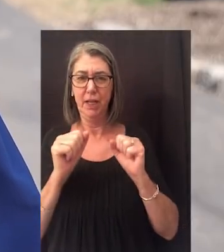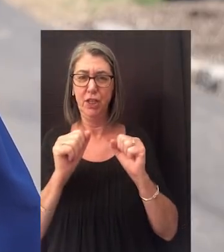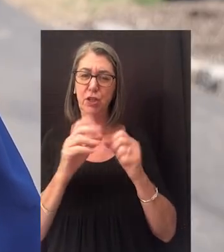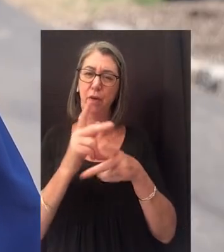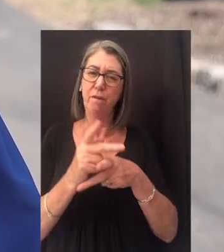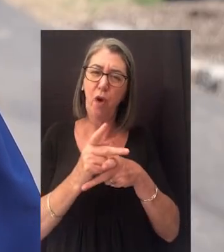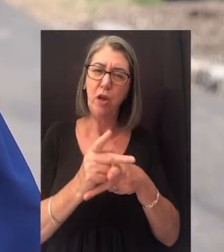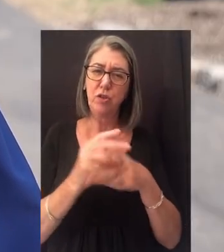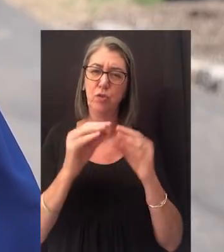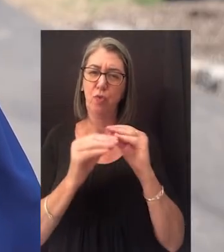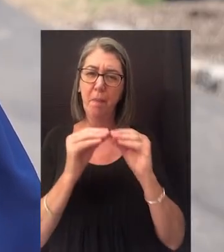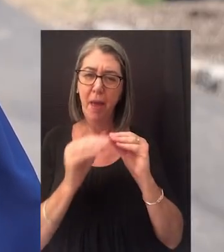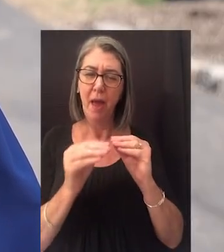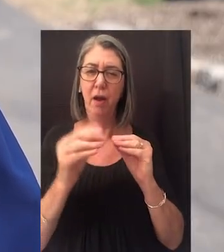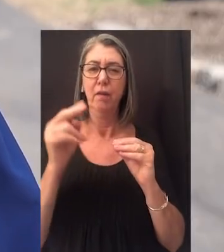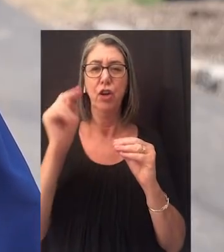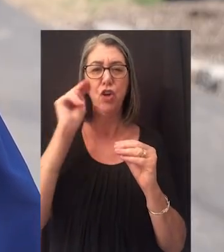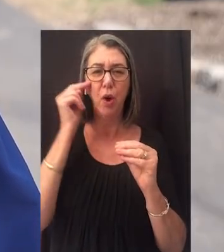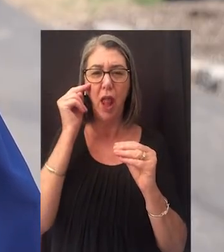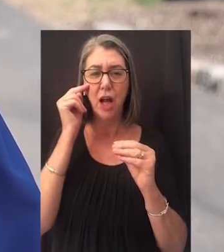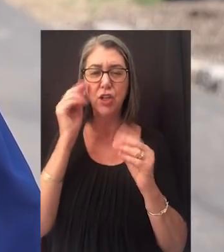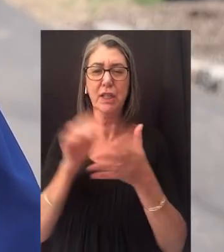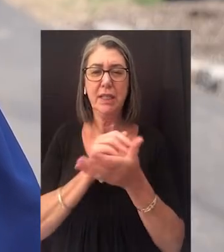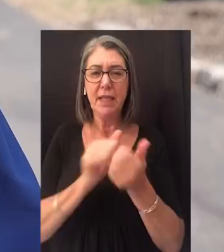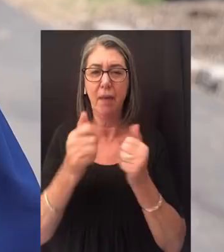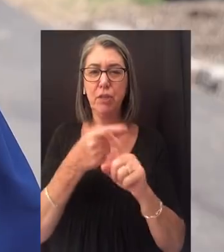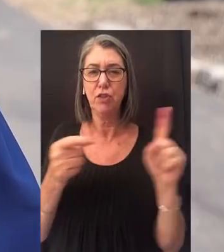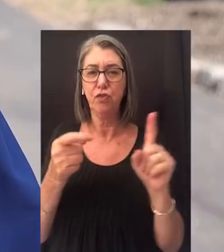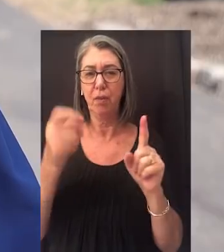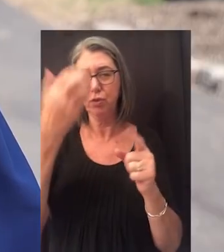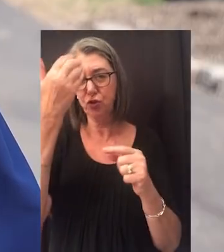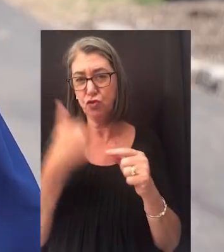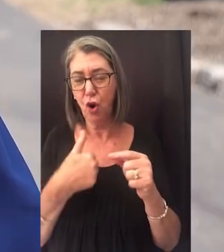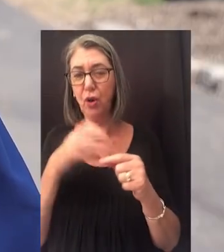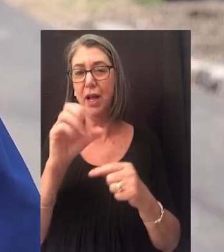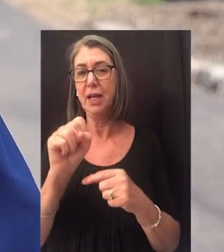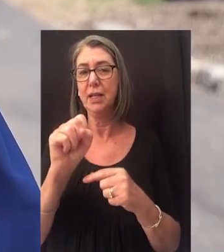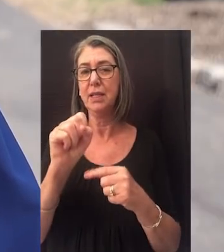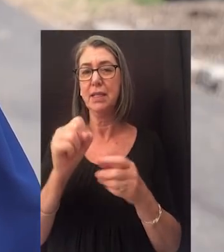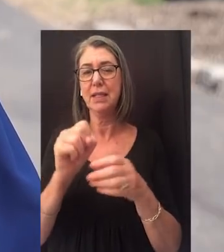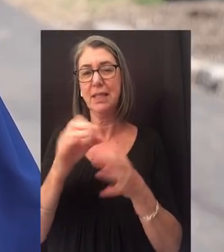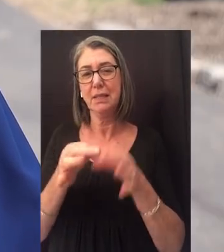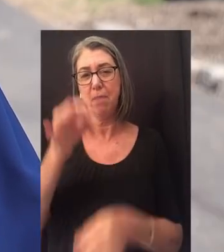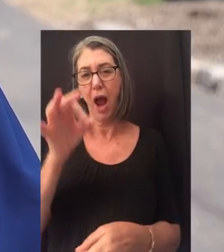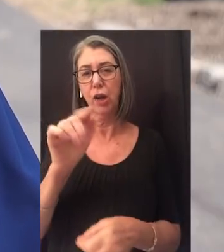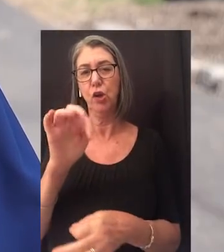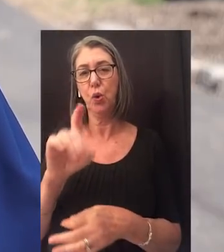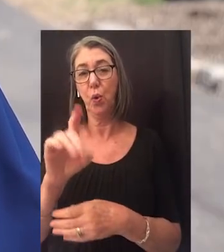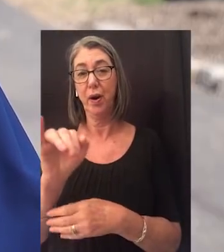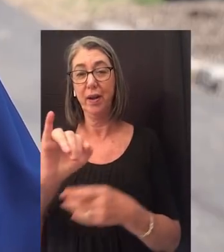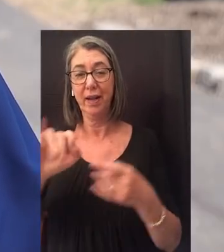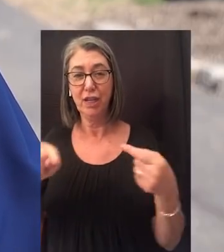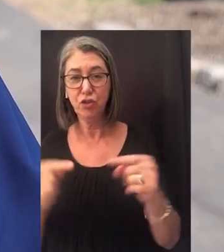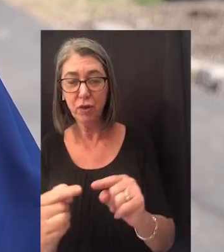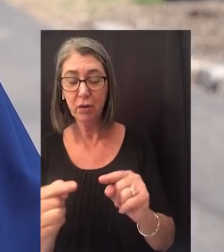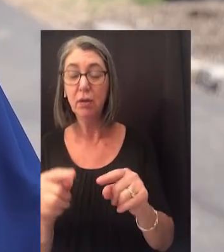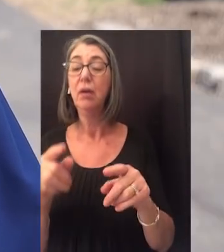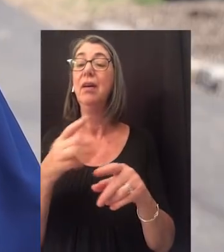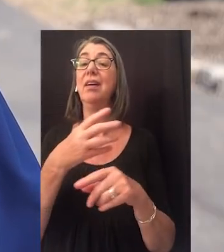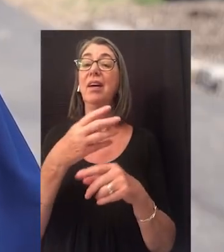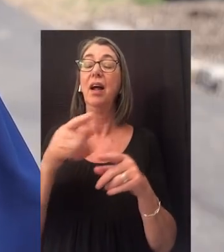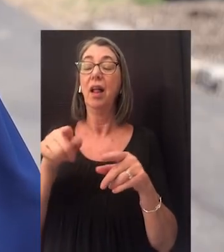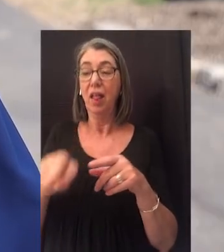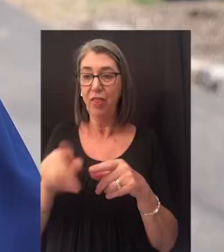to foster repair of neurological damage from stroke and spinal cord injury. Additionally, the lab